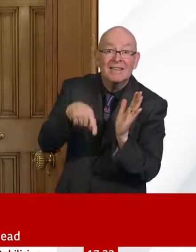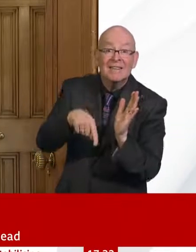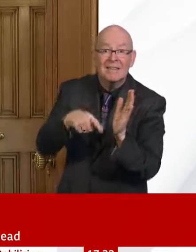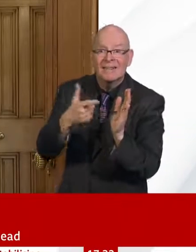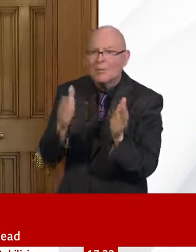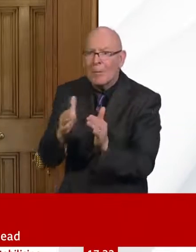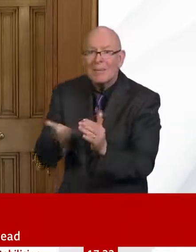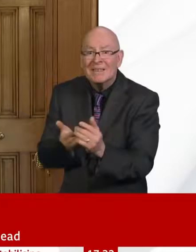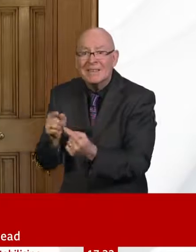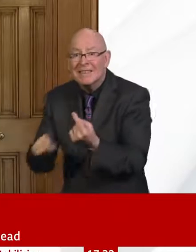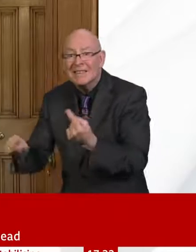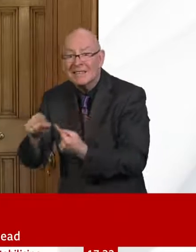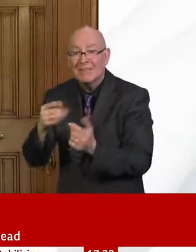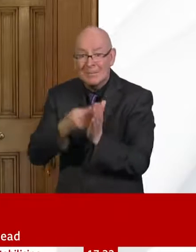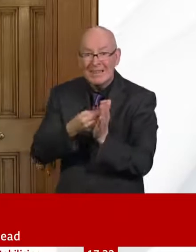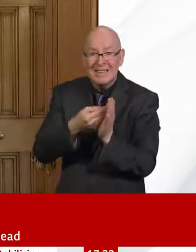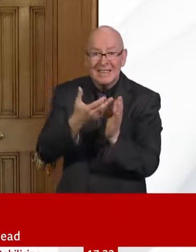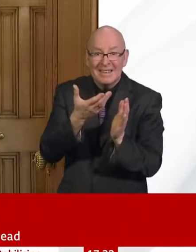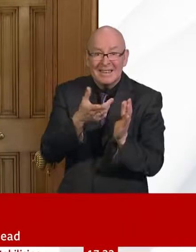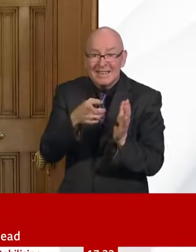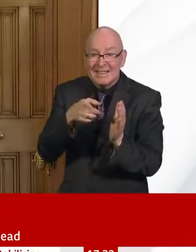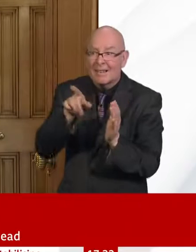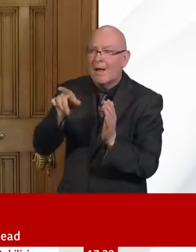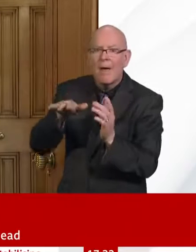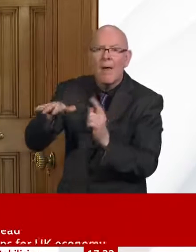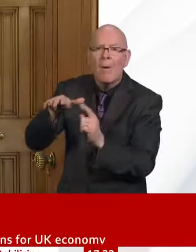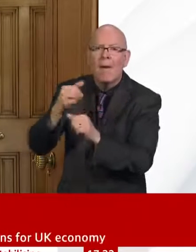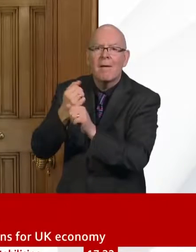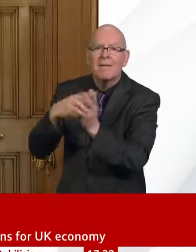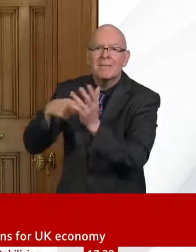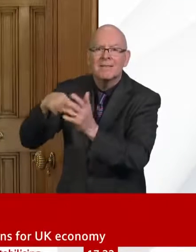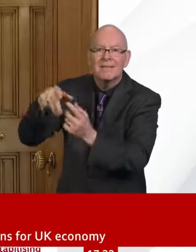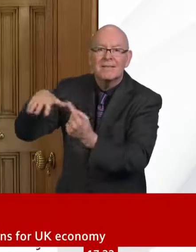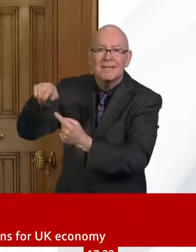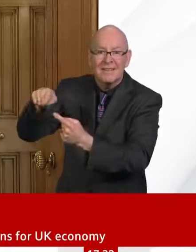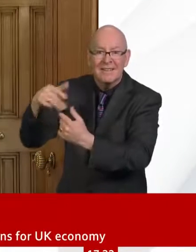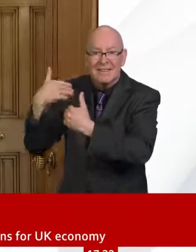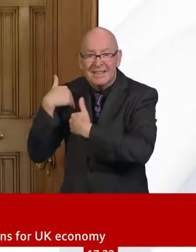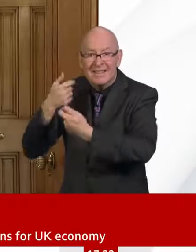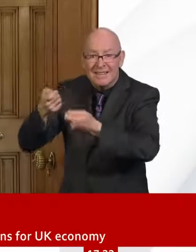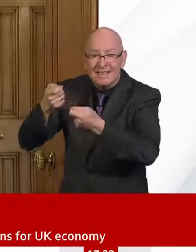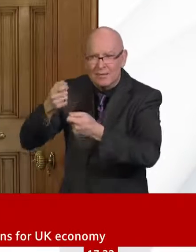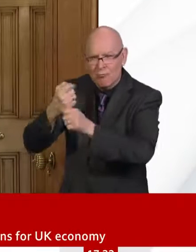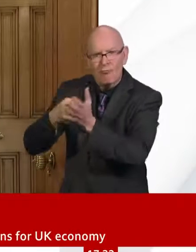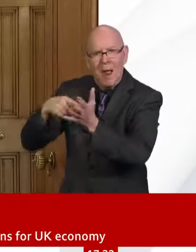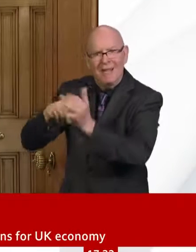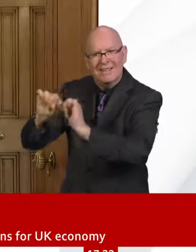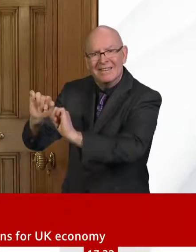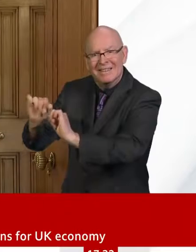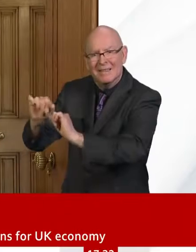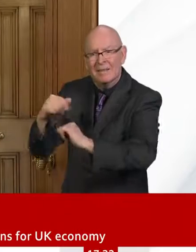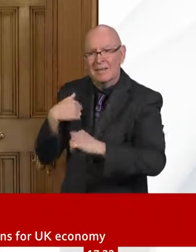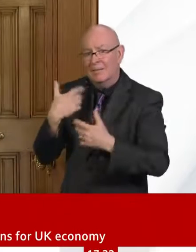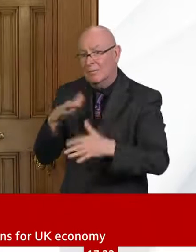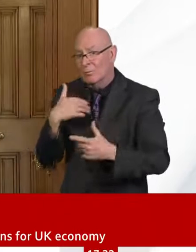obviously more to go. I spoke to the local government Secretary of State today about that and he's intensifying his efforts and scrutiny to